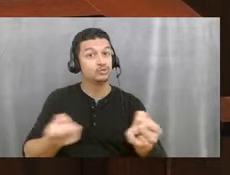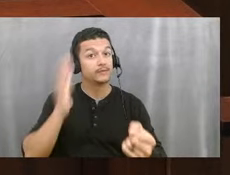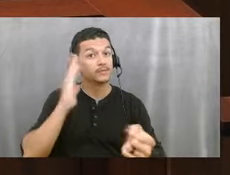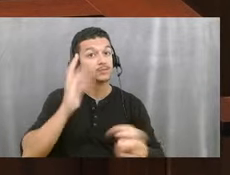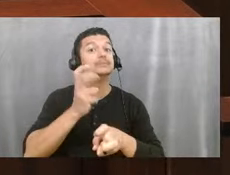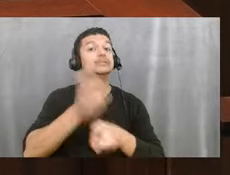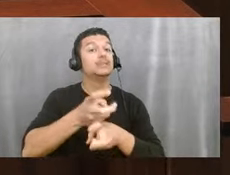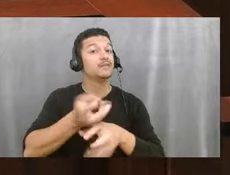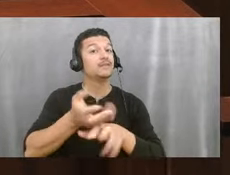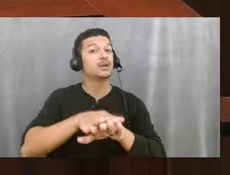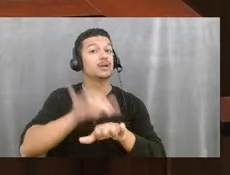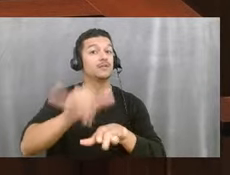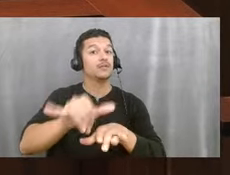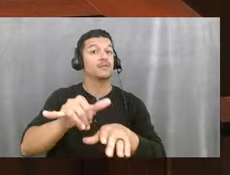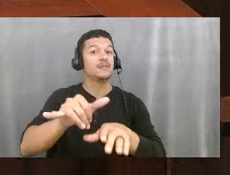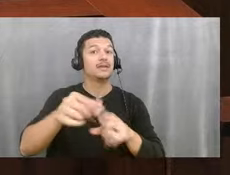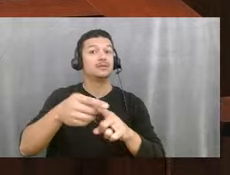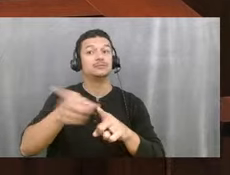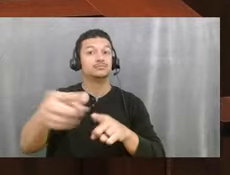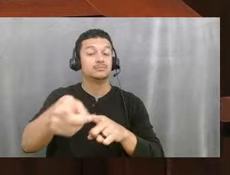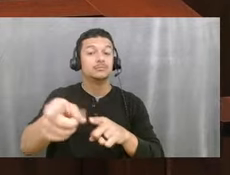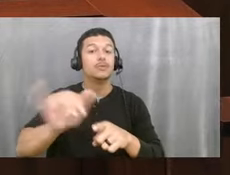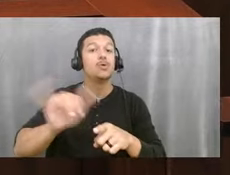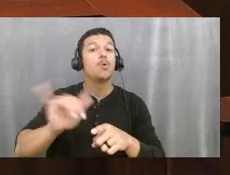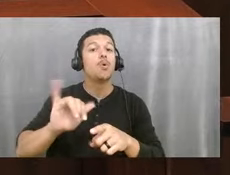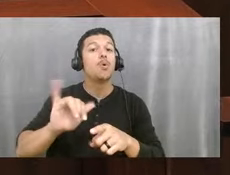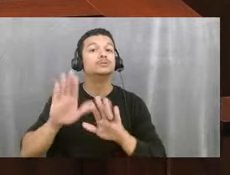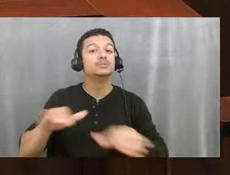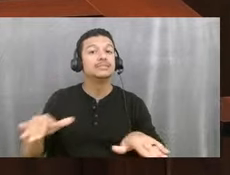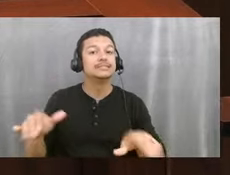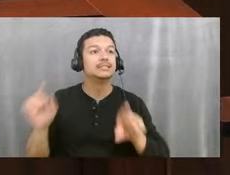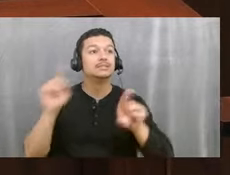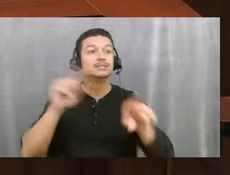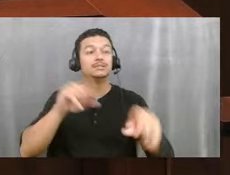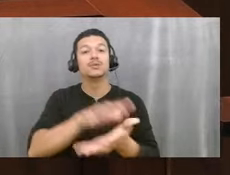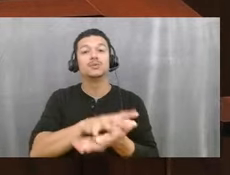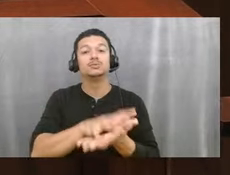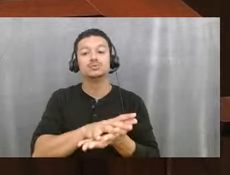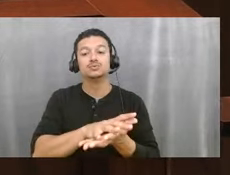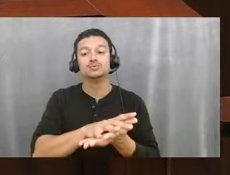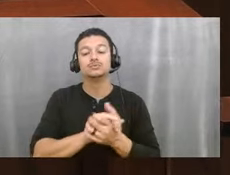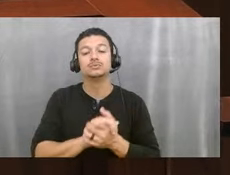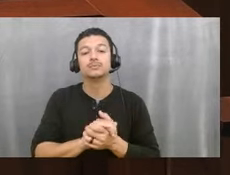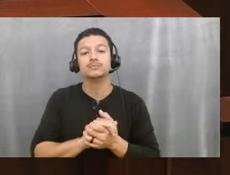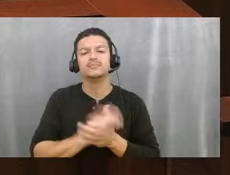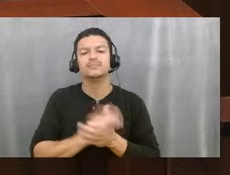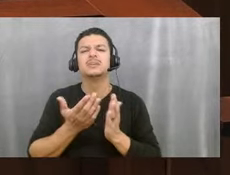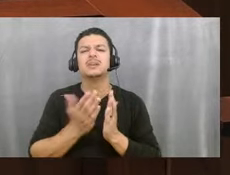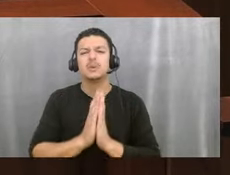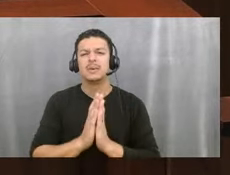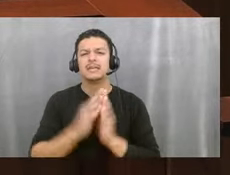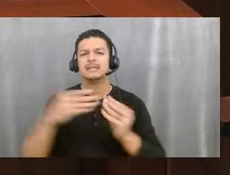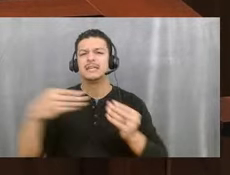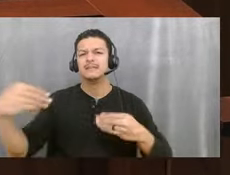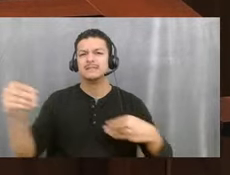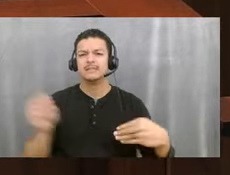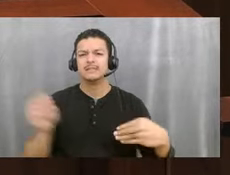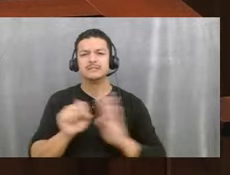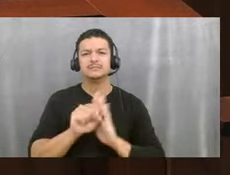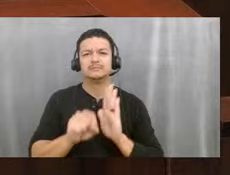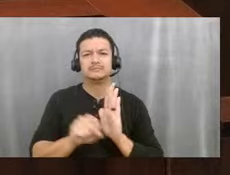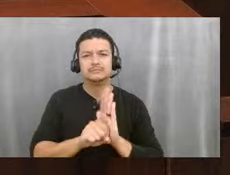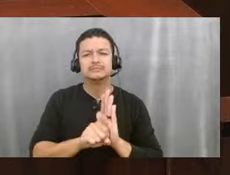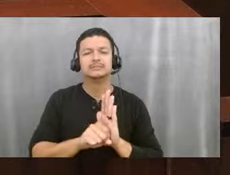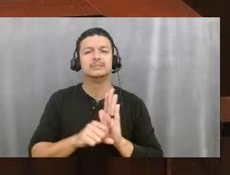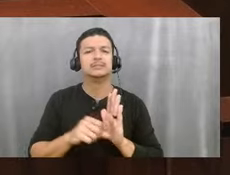to get kids to school. So we asked for a little flexibility from the state. That's another thing that we put in our legislative priorities that I think is important for